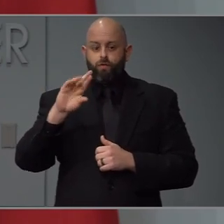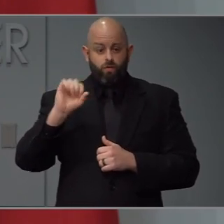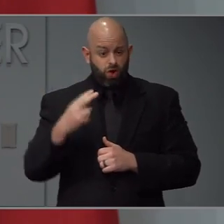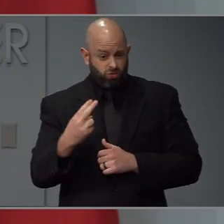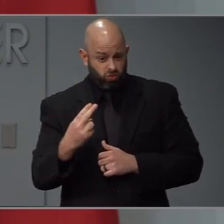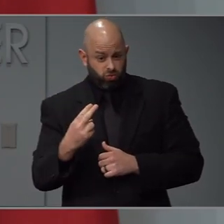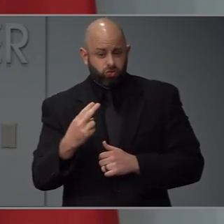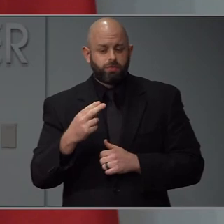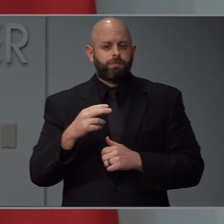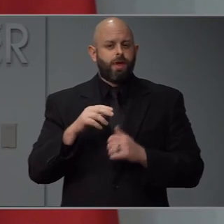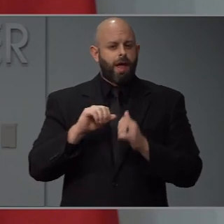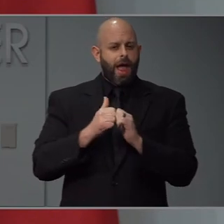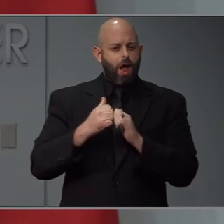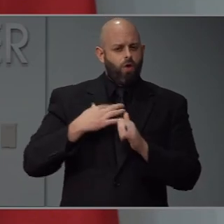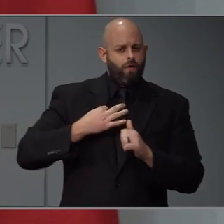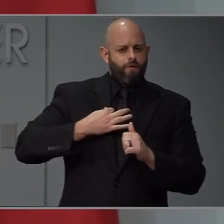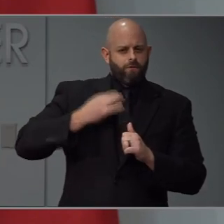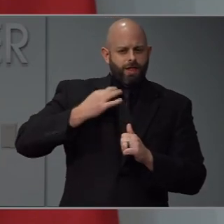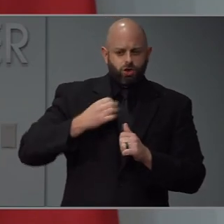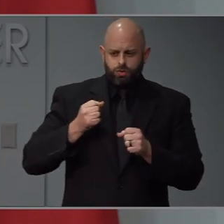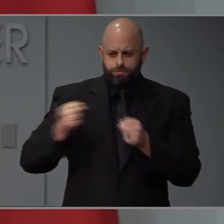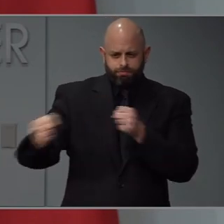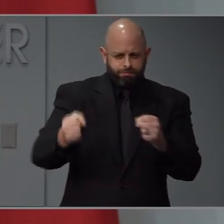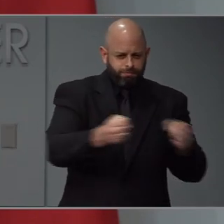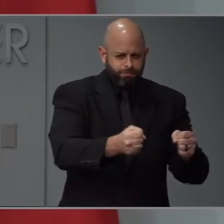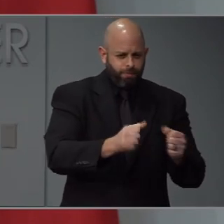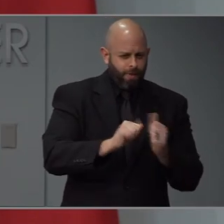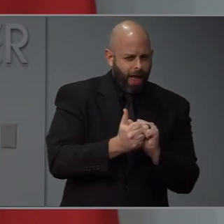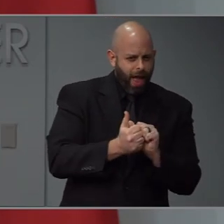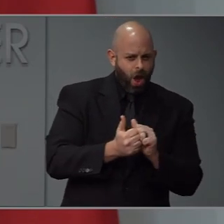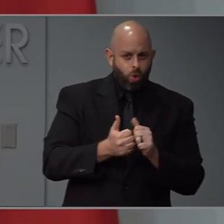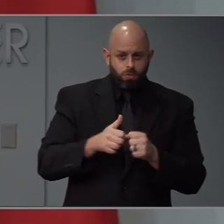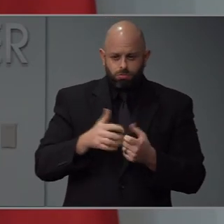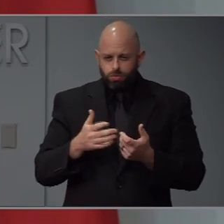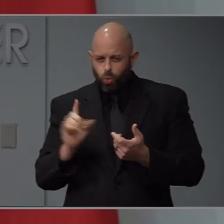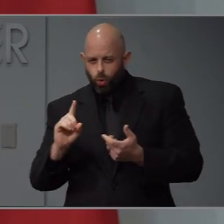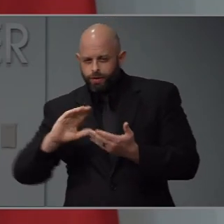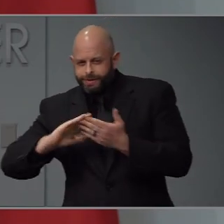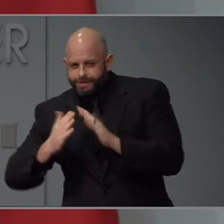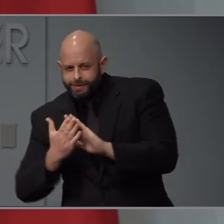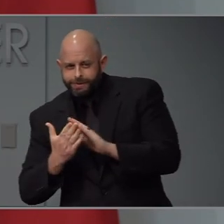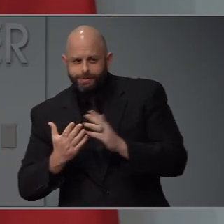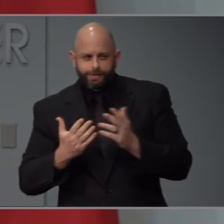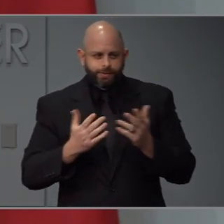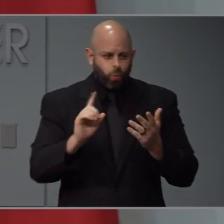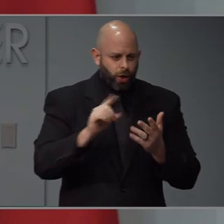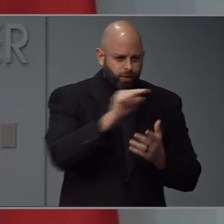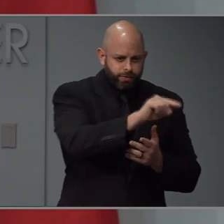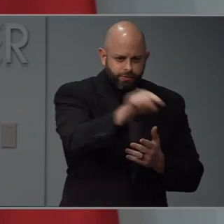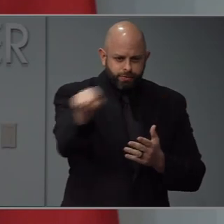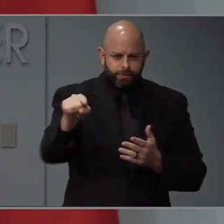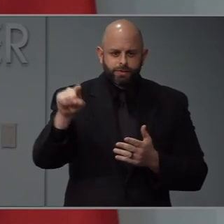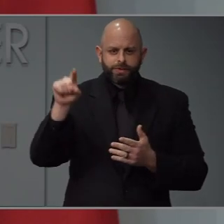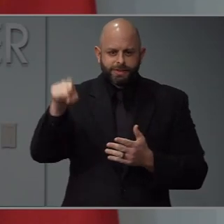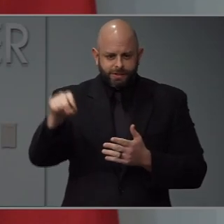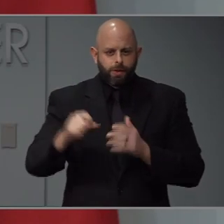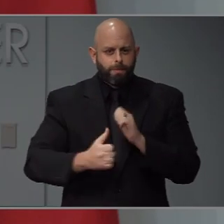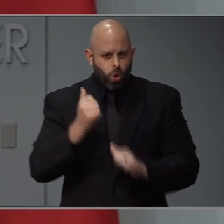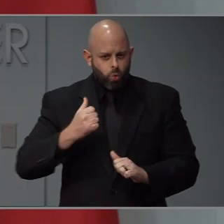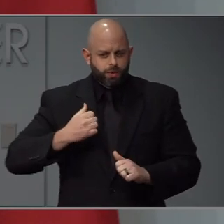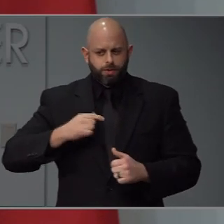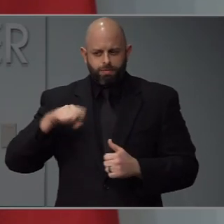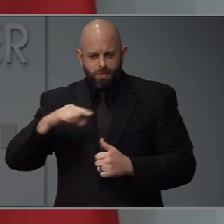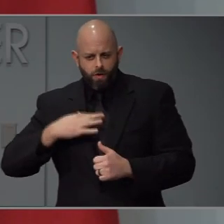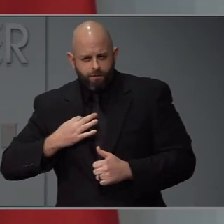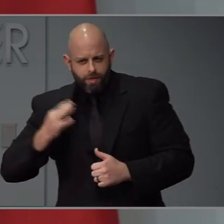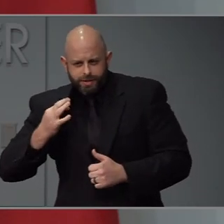volunteers? I'm wondering if they're going to be deployed based on where the volunteers live or where they're needed most. And how are you